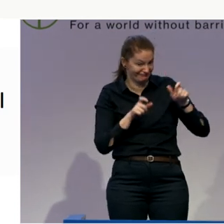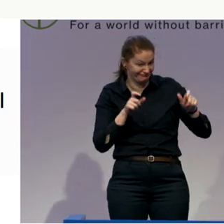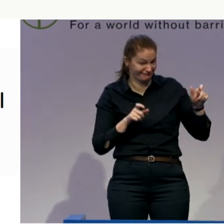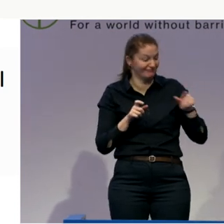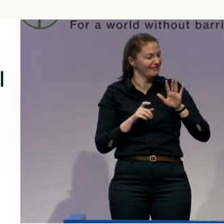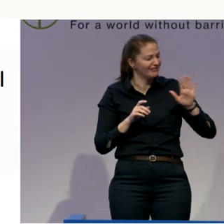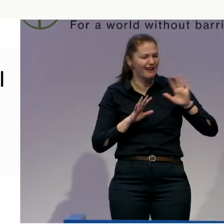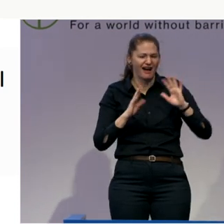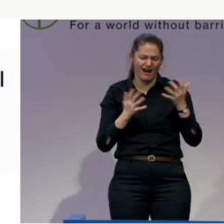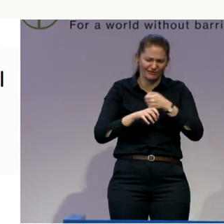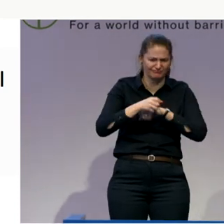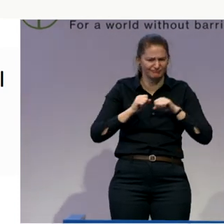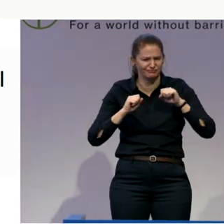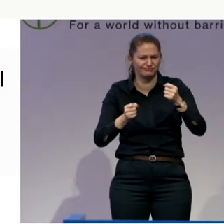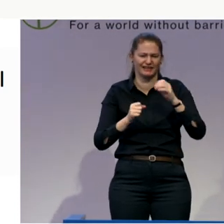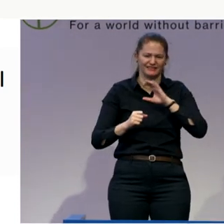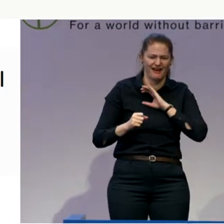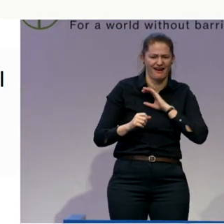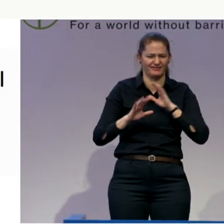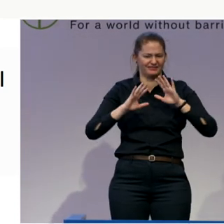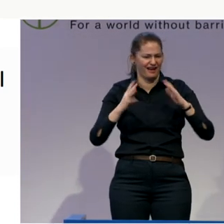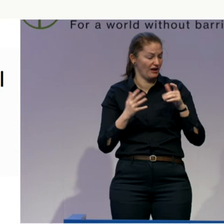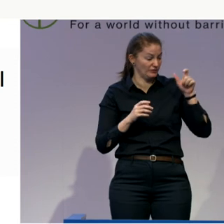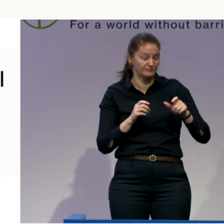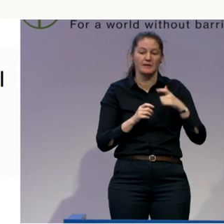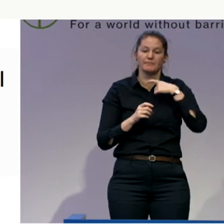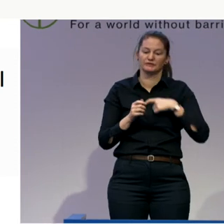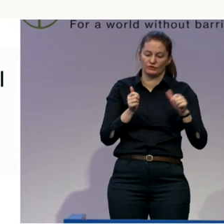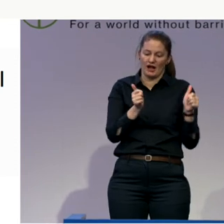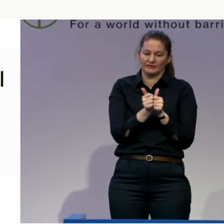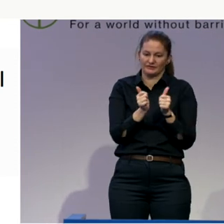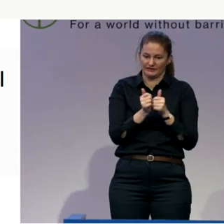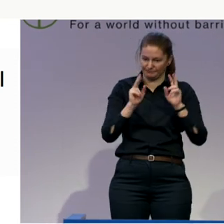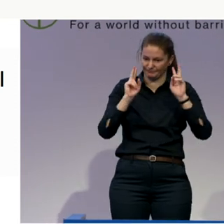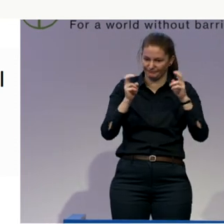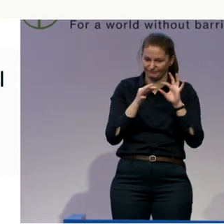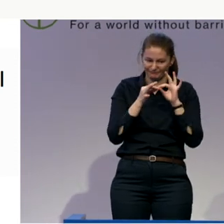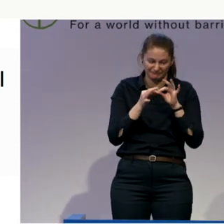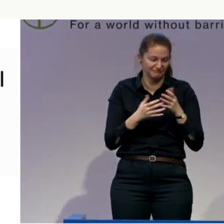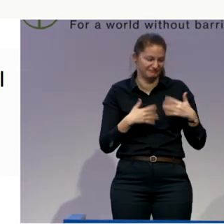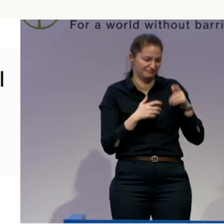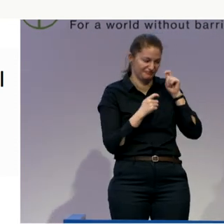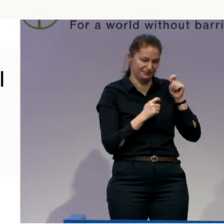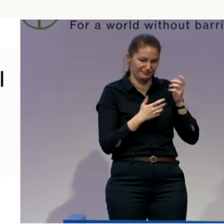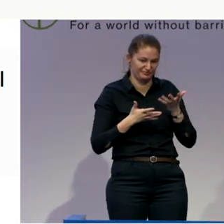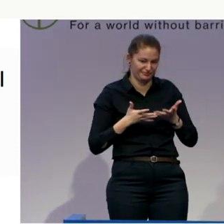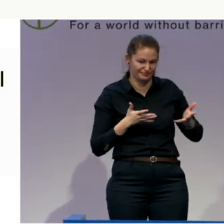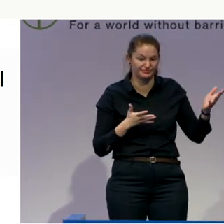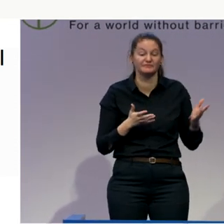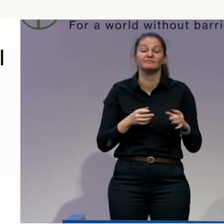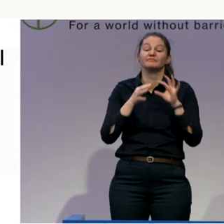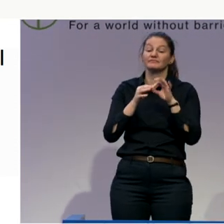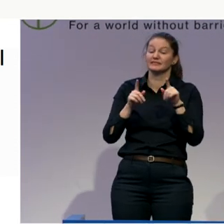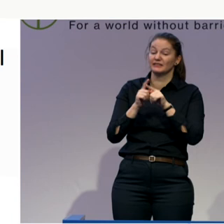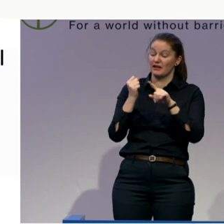sphere of personal assistance, budget, and budget management, and inclusion.